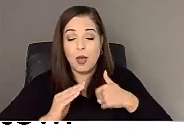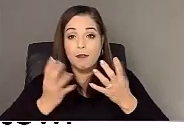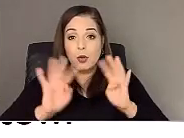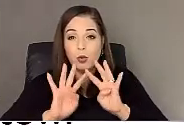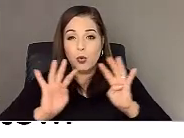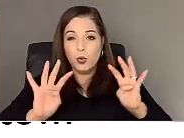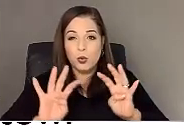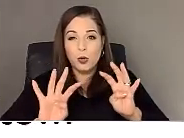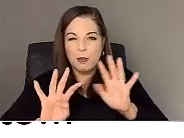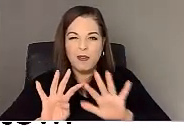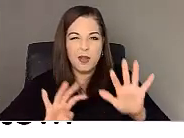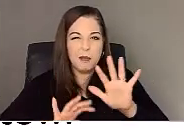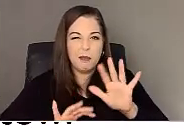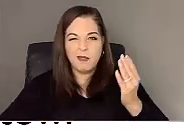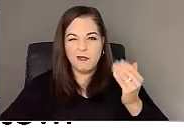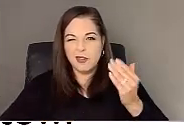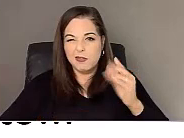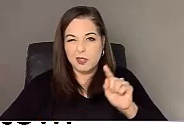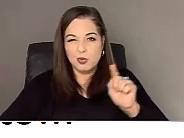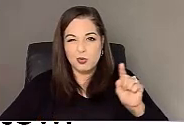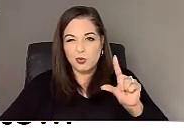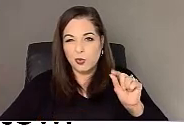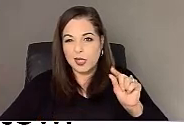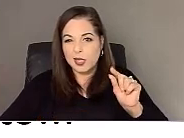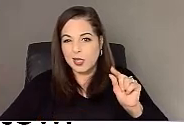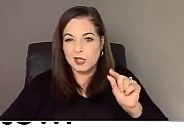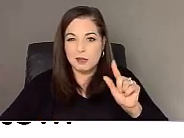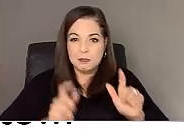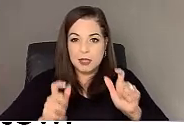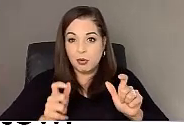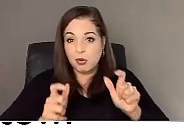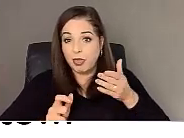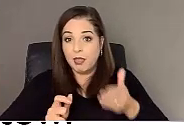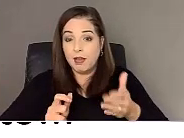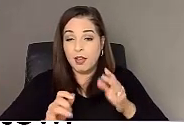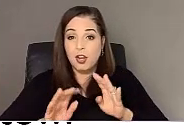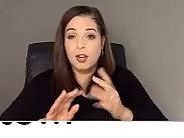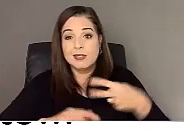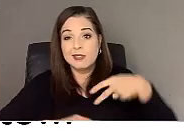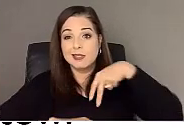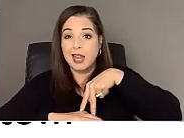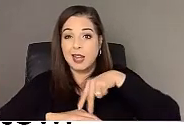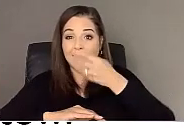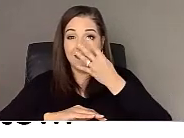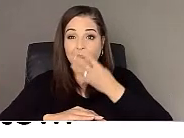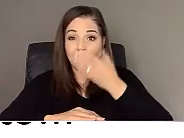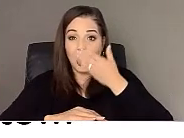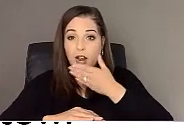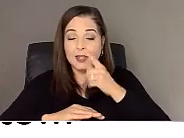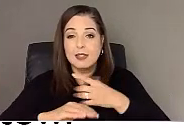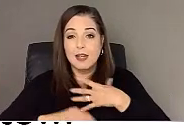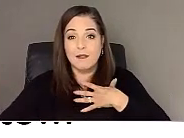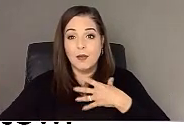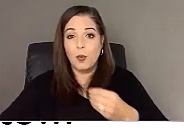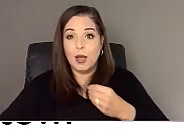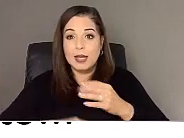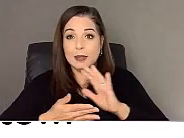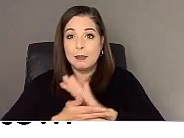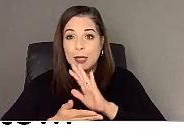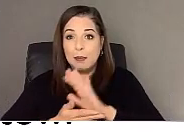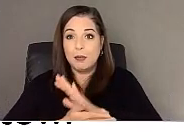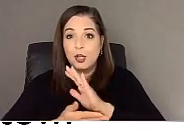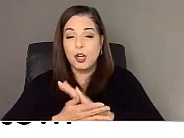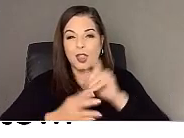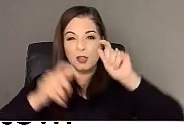about 15 to 20 folks standing in front of a piece of white paper that has a bunch of